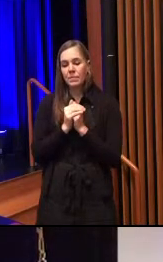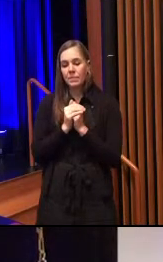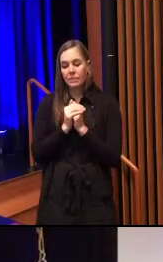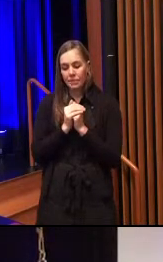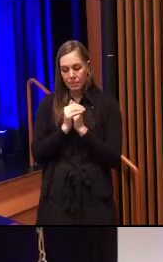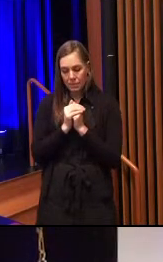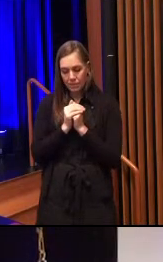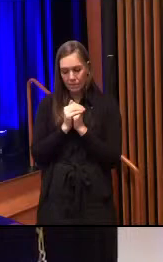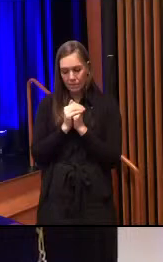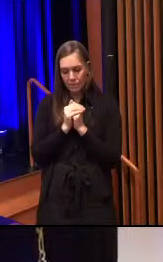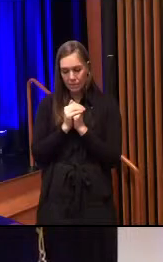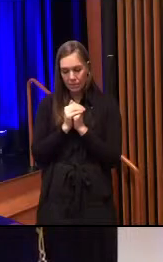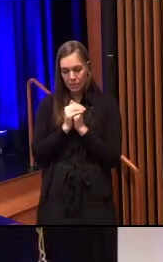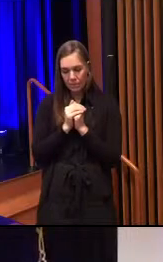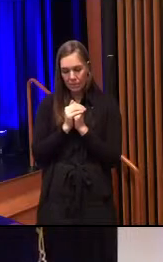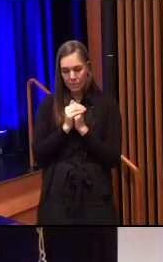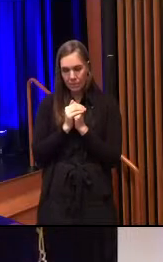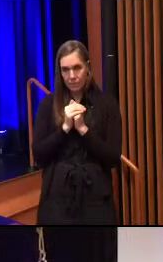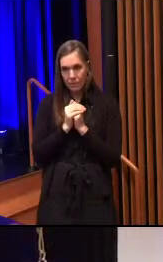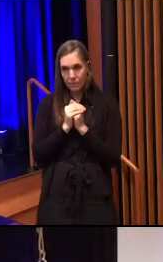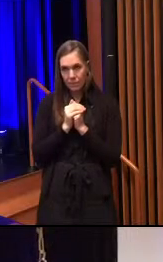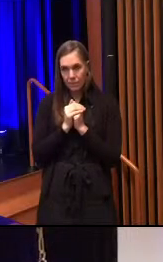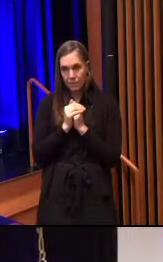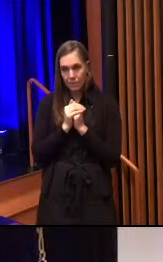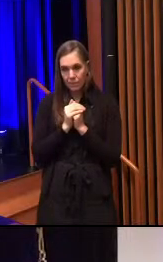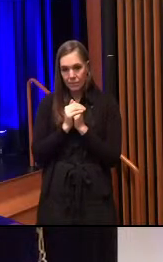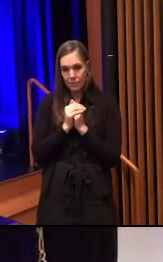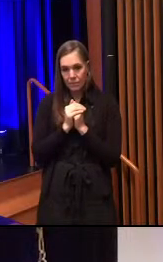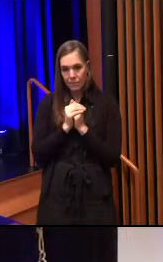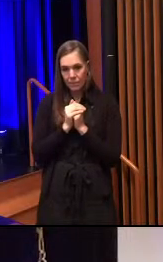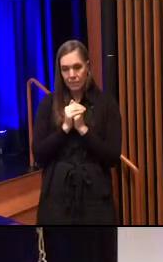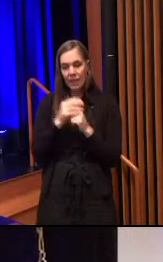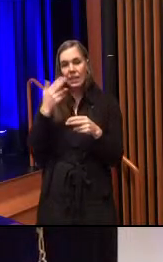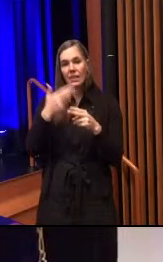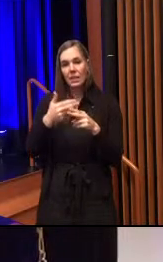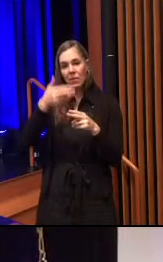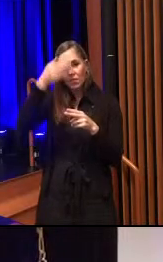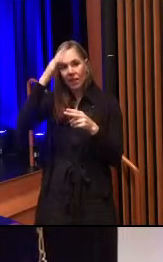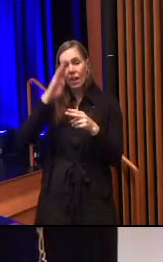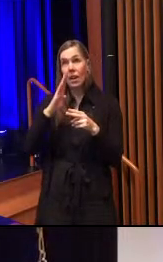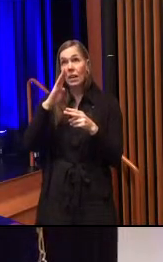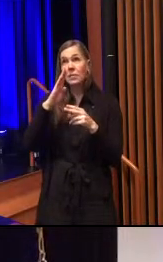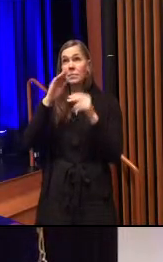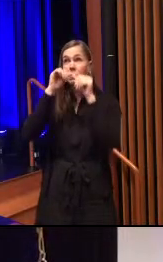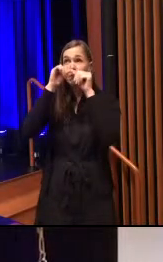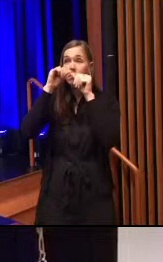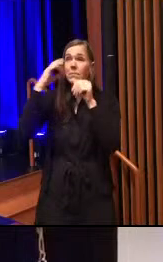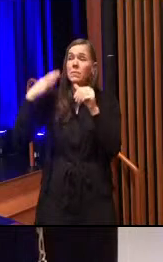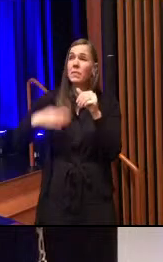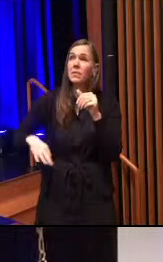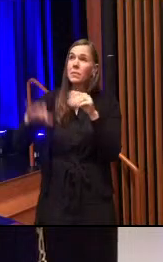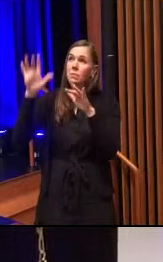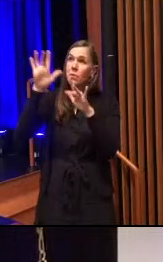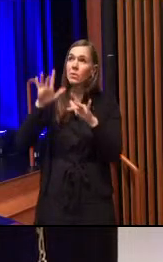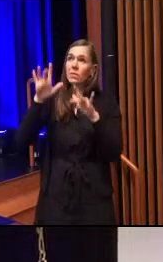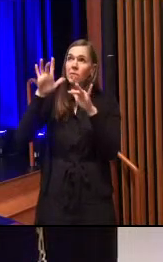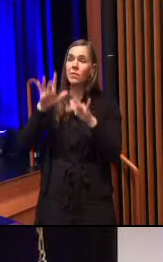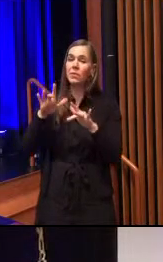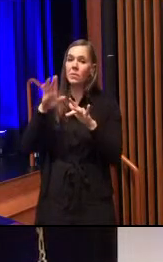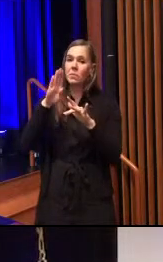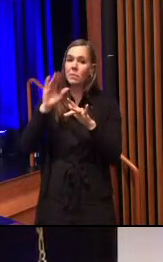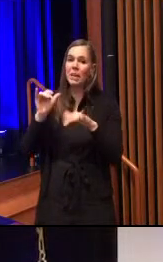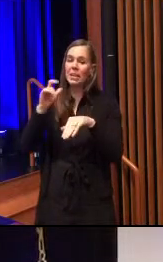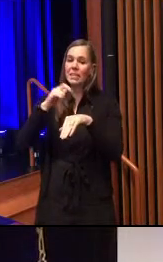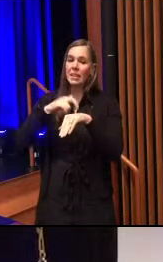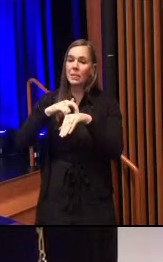in the name of God the most beneficial the most merciful by time